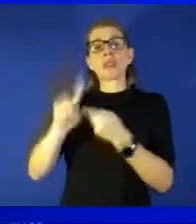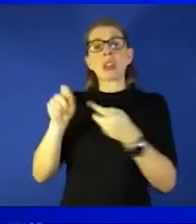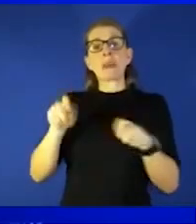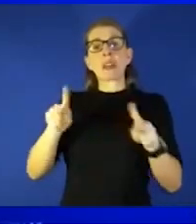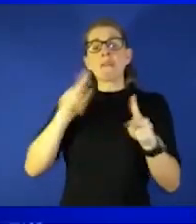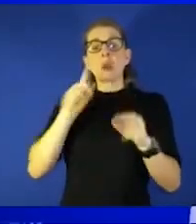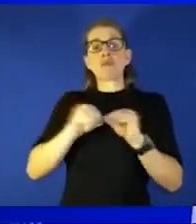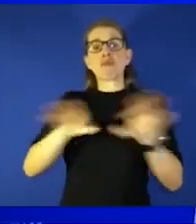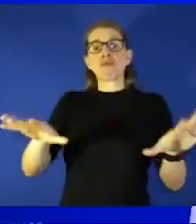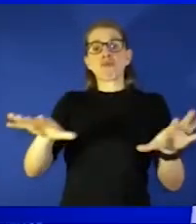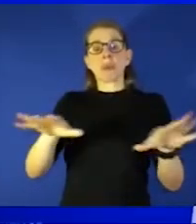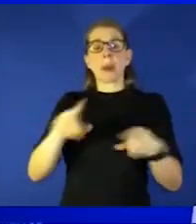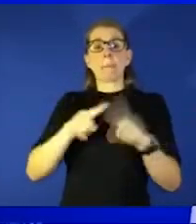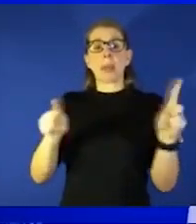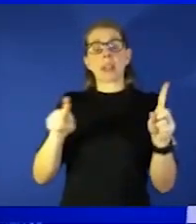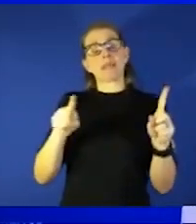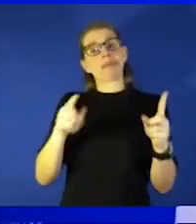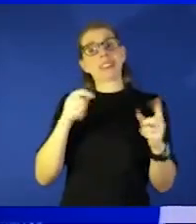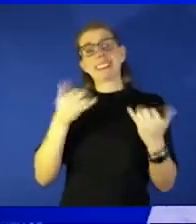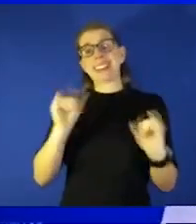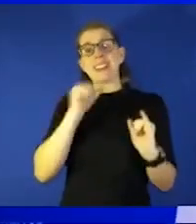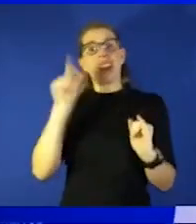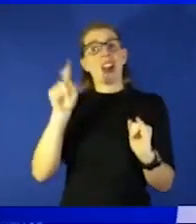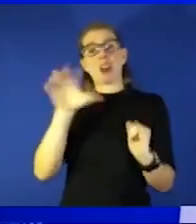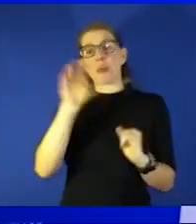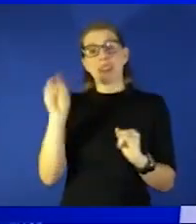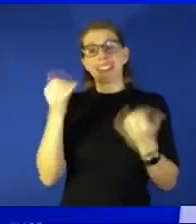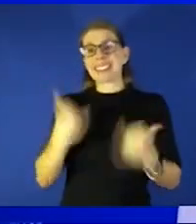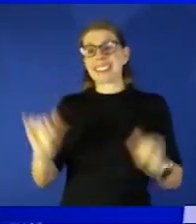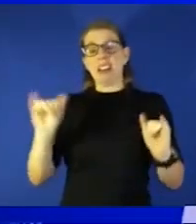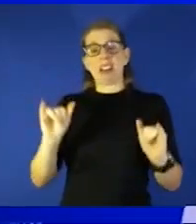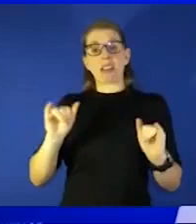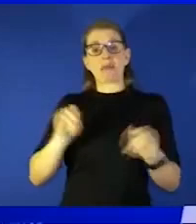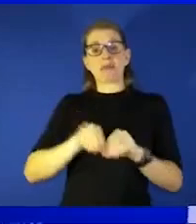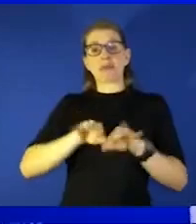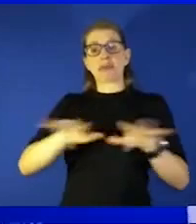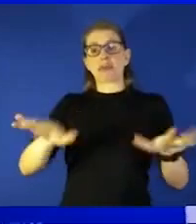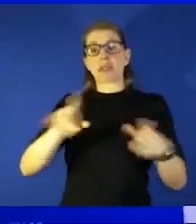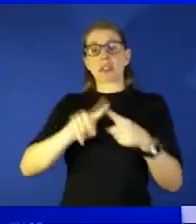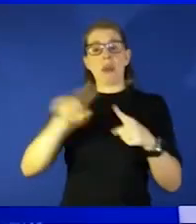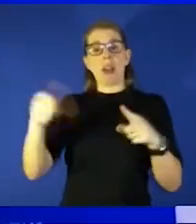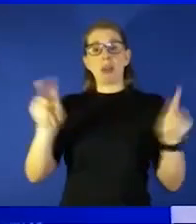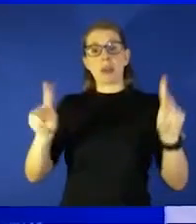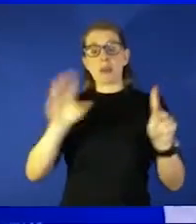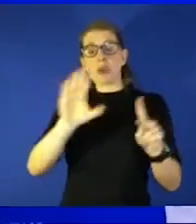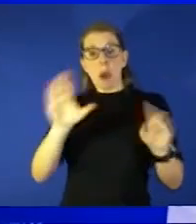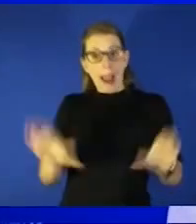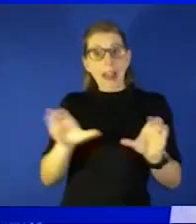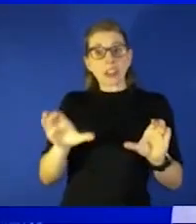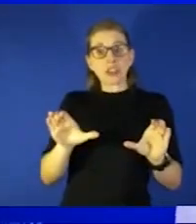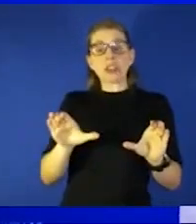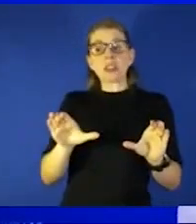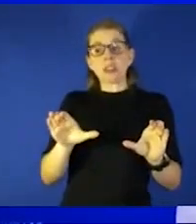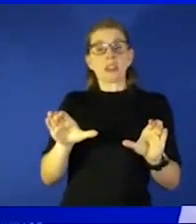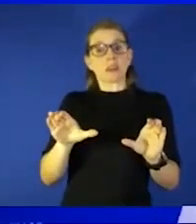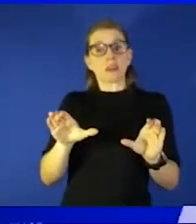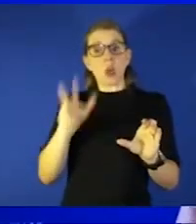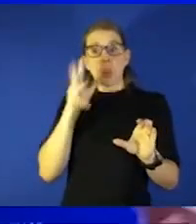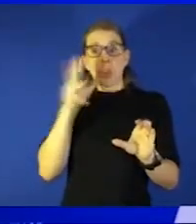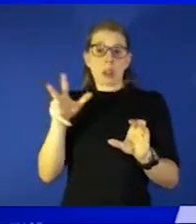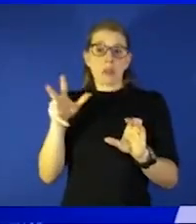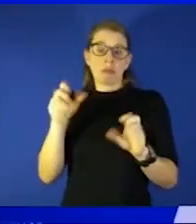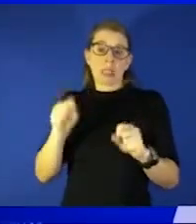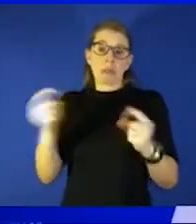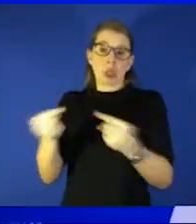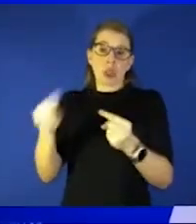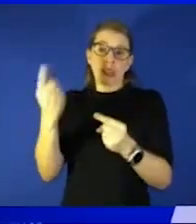a hundred percent you can still transmit it to others and so your actions do have consequences beyond yourself and that's the issue with this because